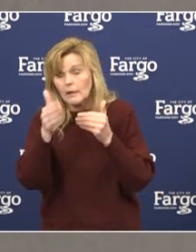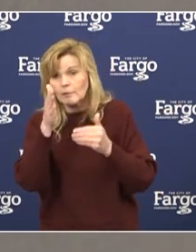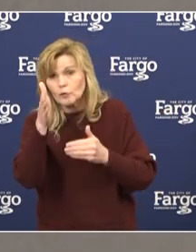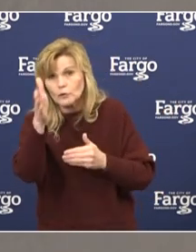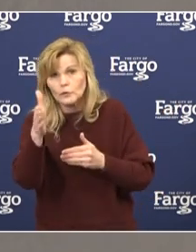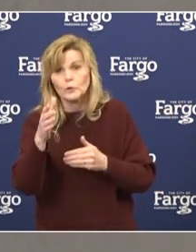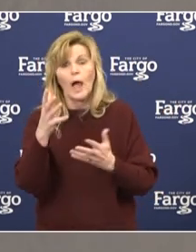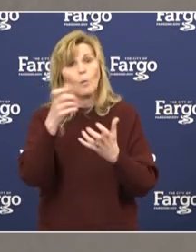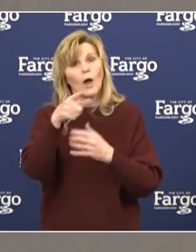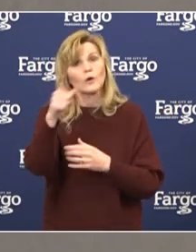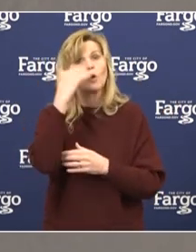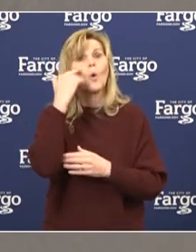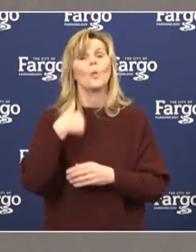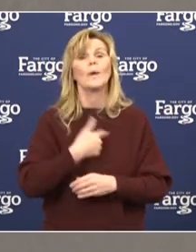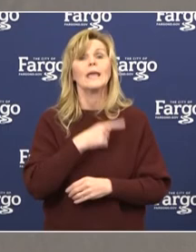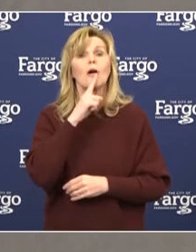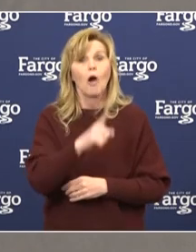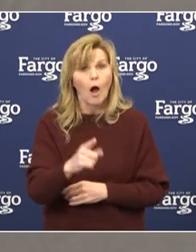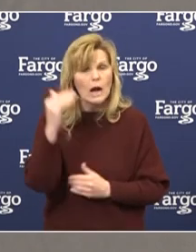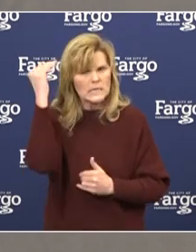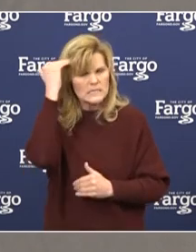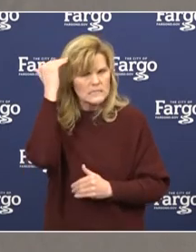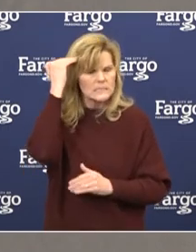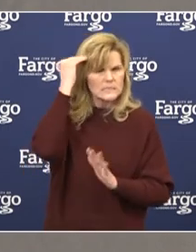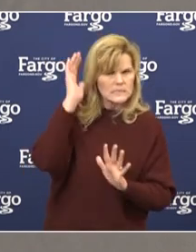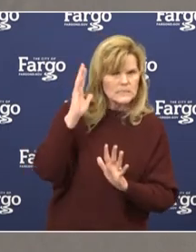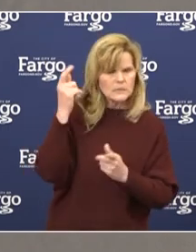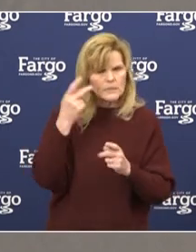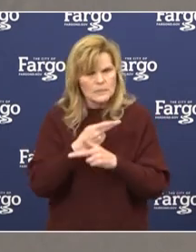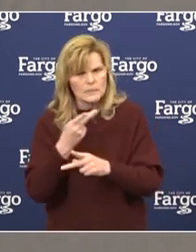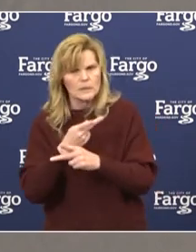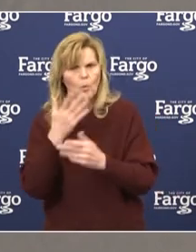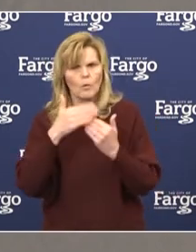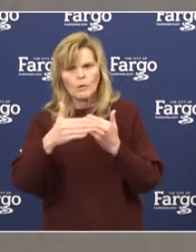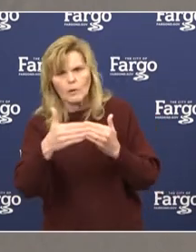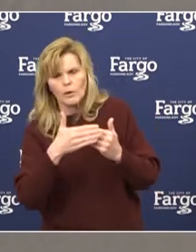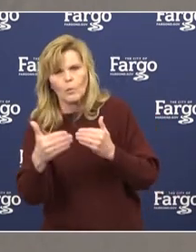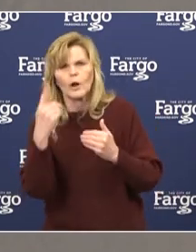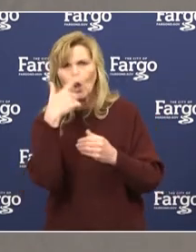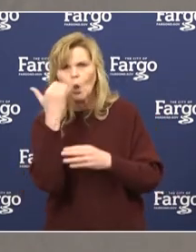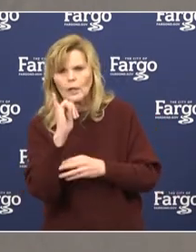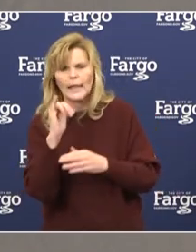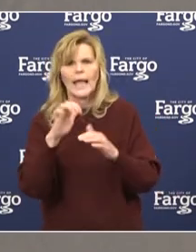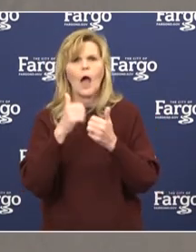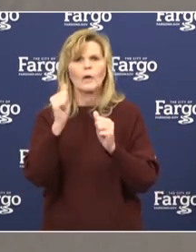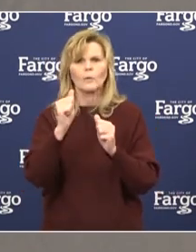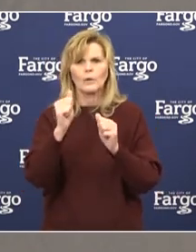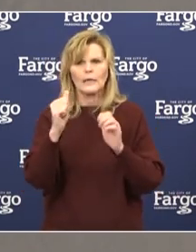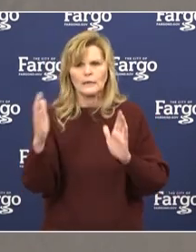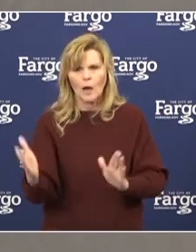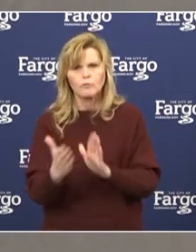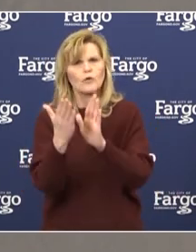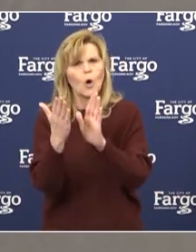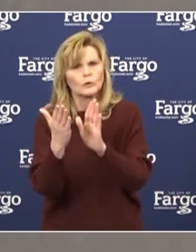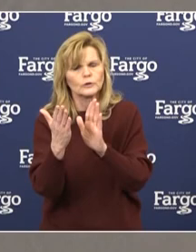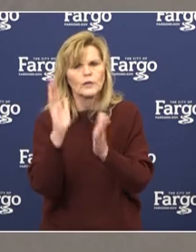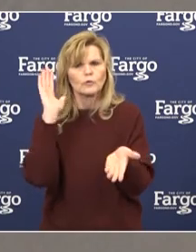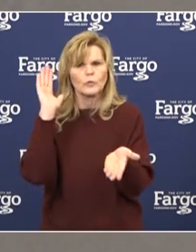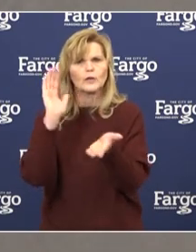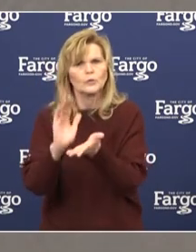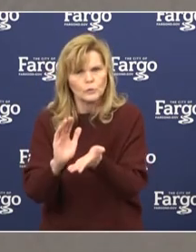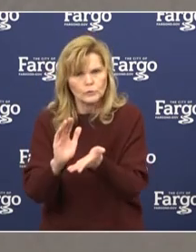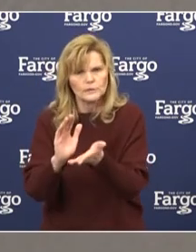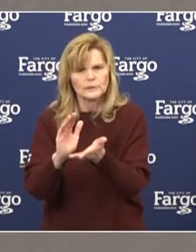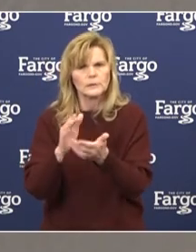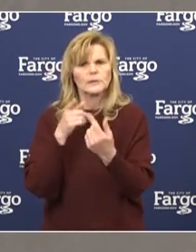conscientious about what this looks like and how we can have a humane approach to balance out